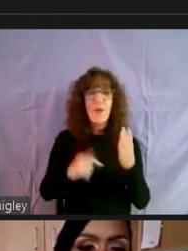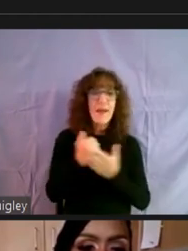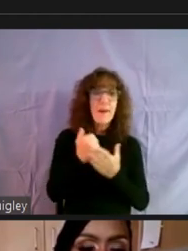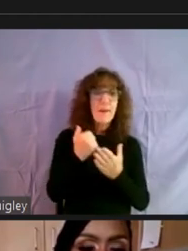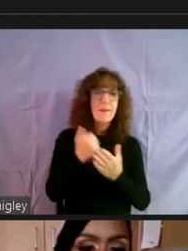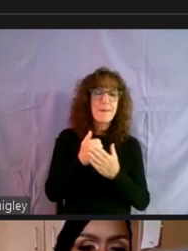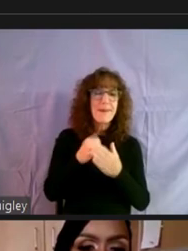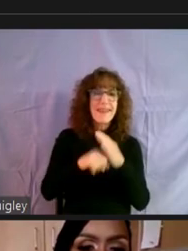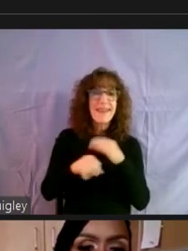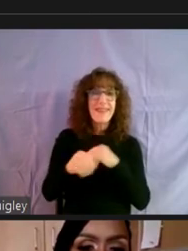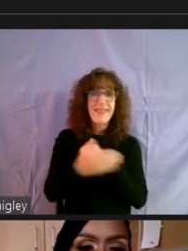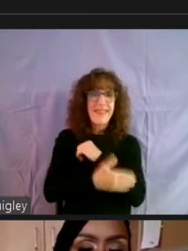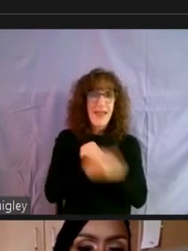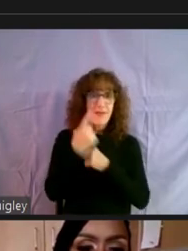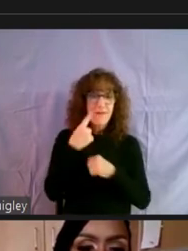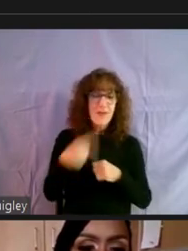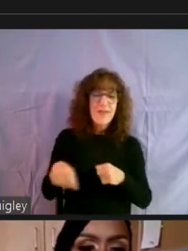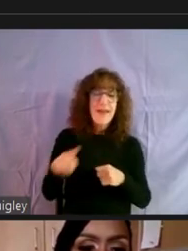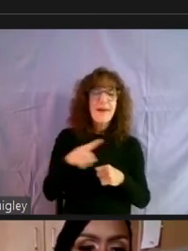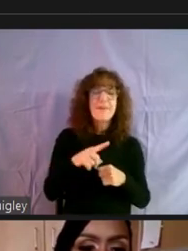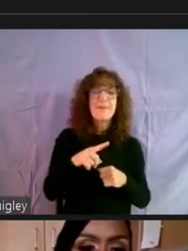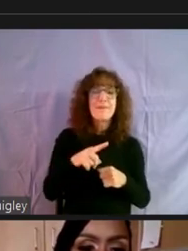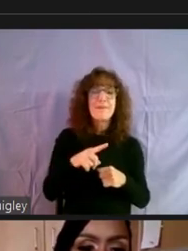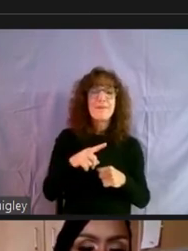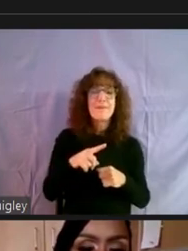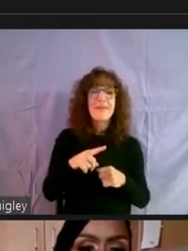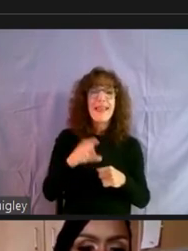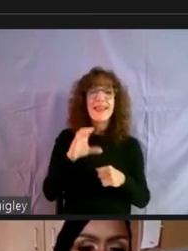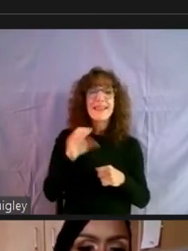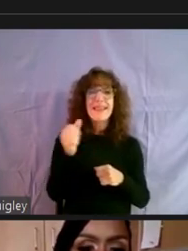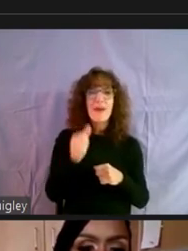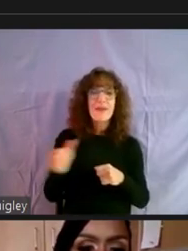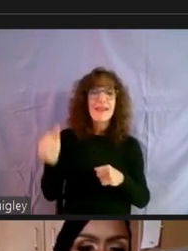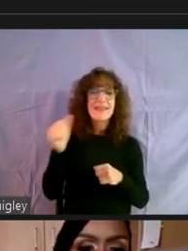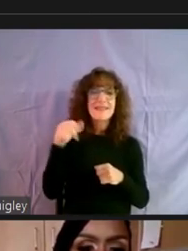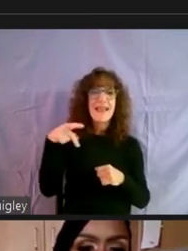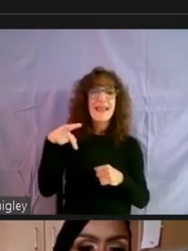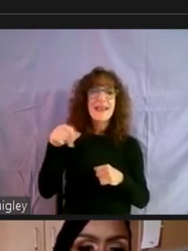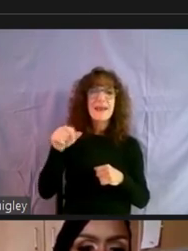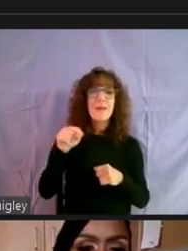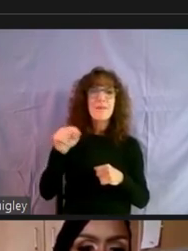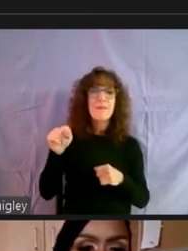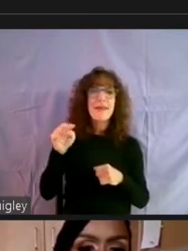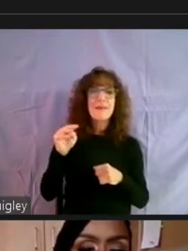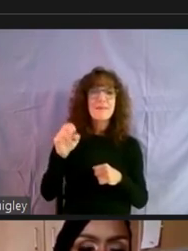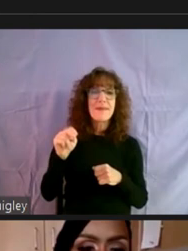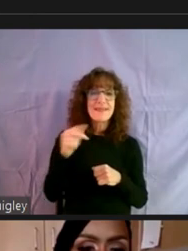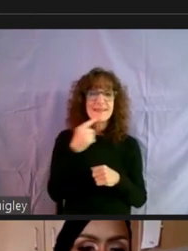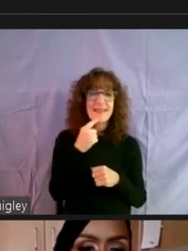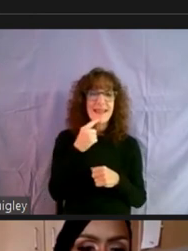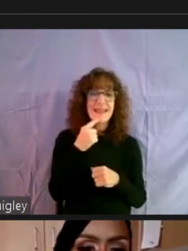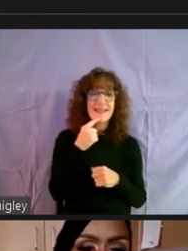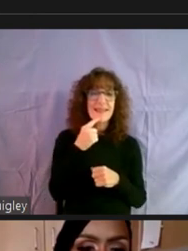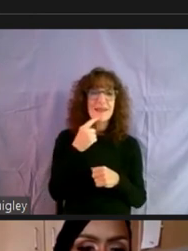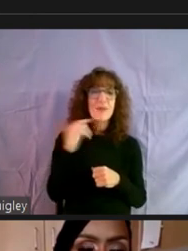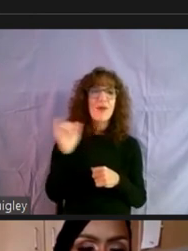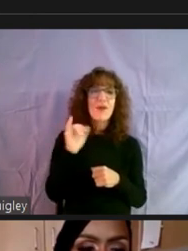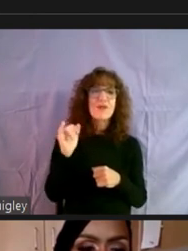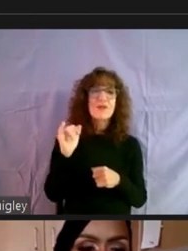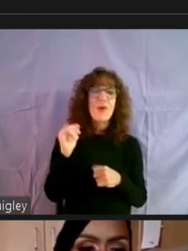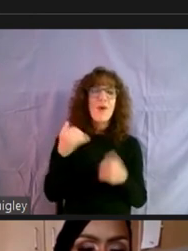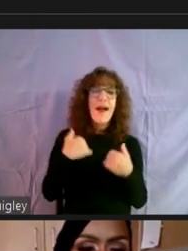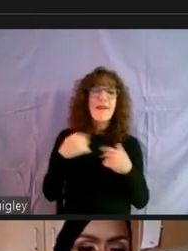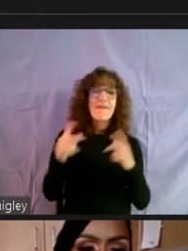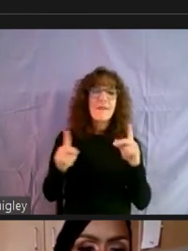county for them. And as, uh, County Executive Pittman indicated, we also have, um, sheltered